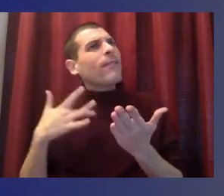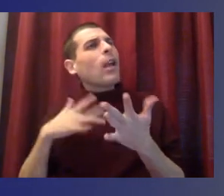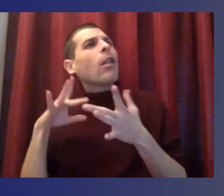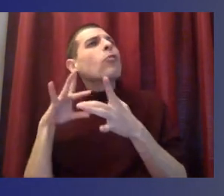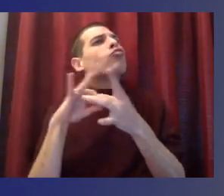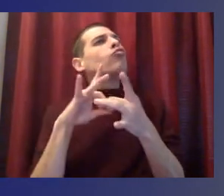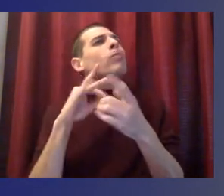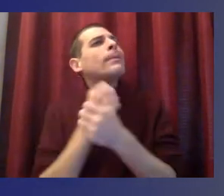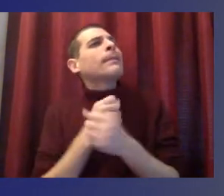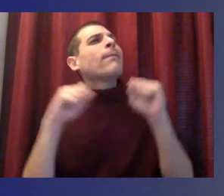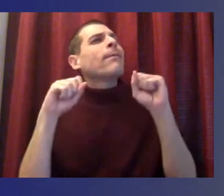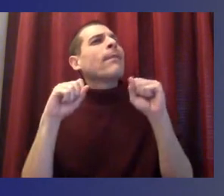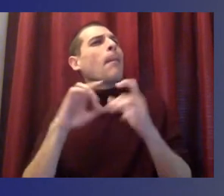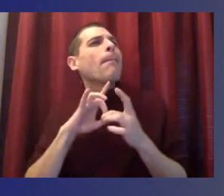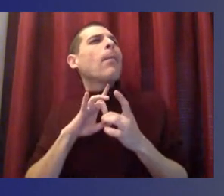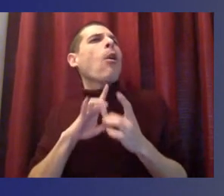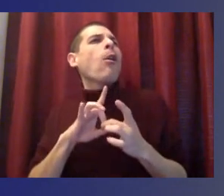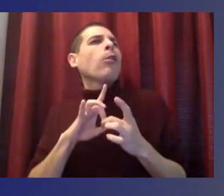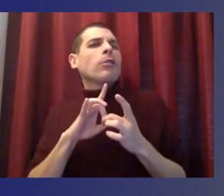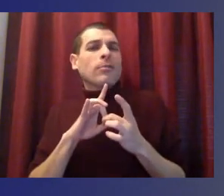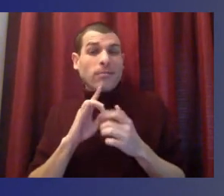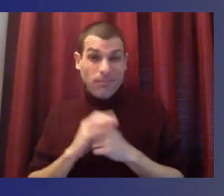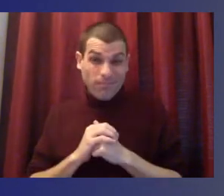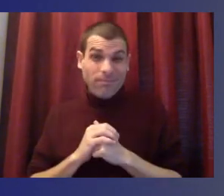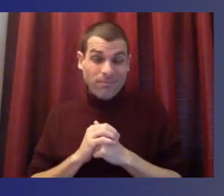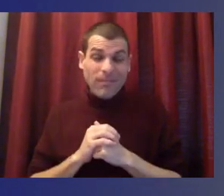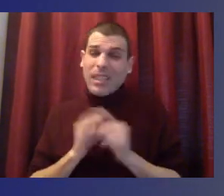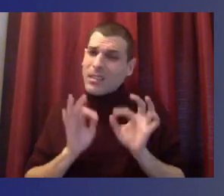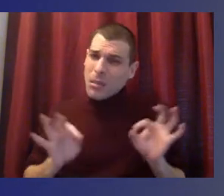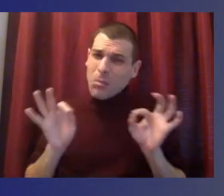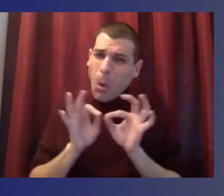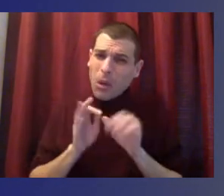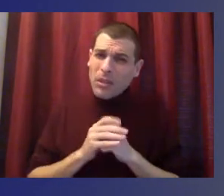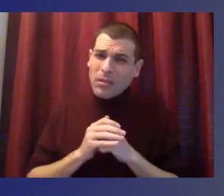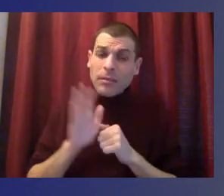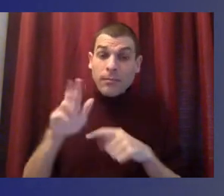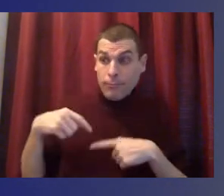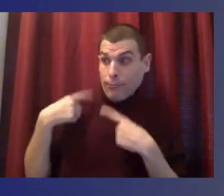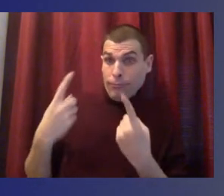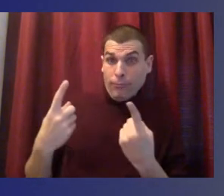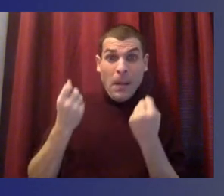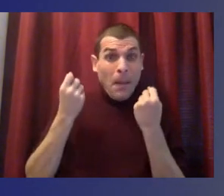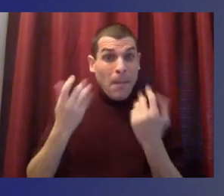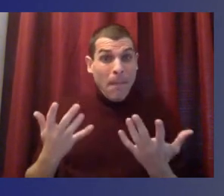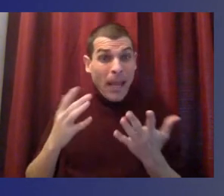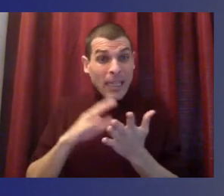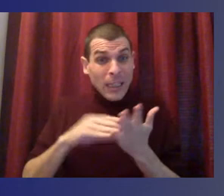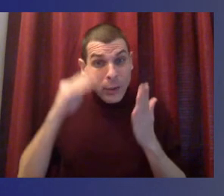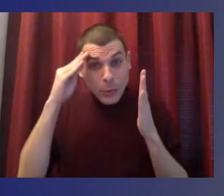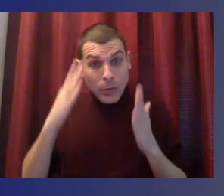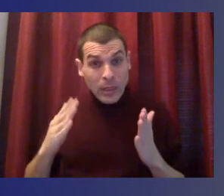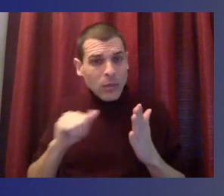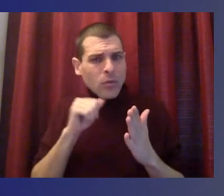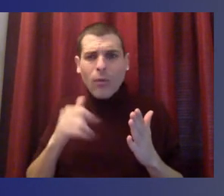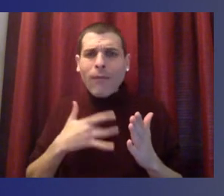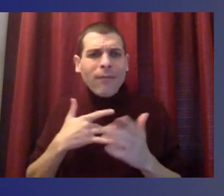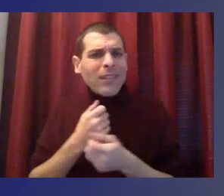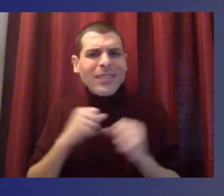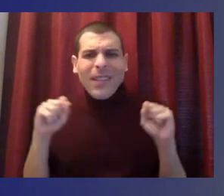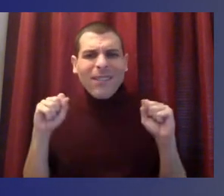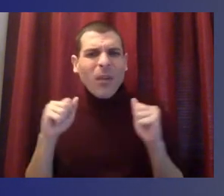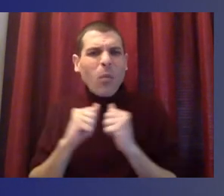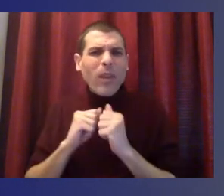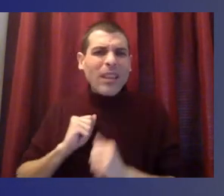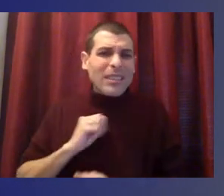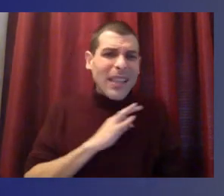with school resource officers in my building, we listened very carefully, right? That could be a little bit of a controversial sort of topic. And it